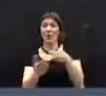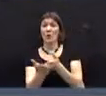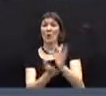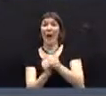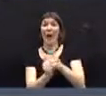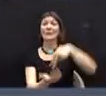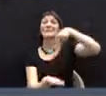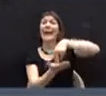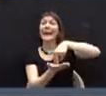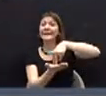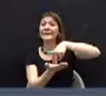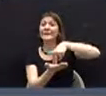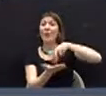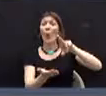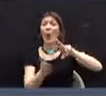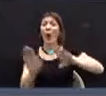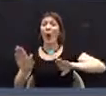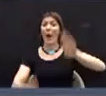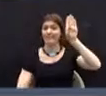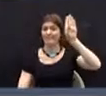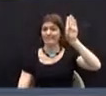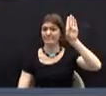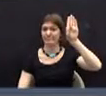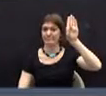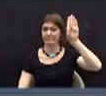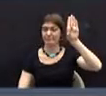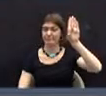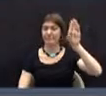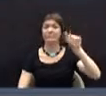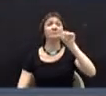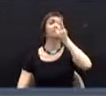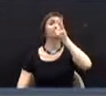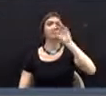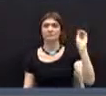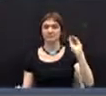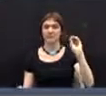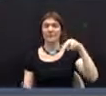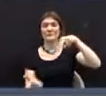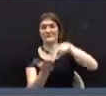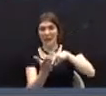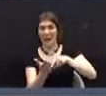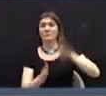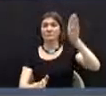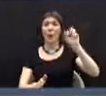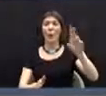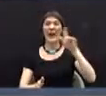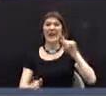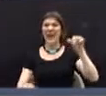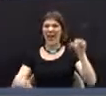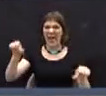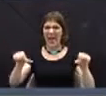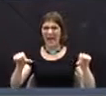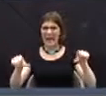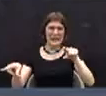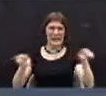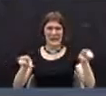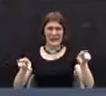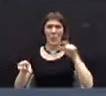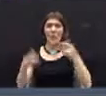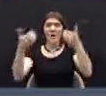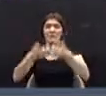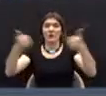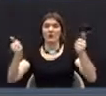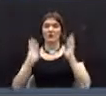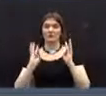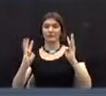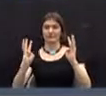standing, or if you're unable to stand, by raising your hand, or by division of the town meeting members, or